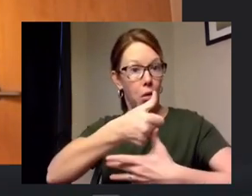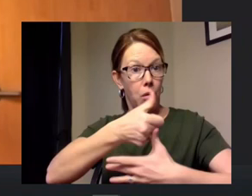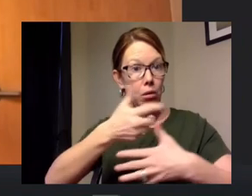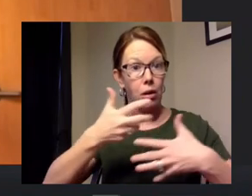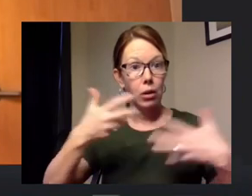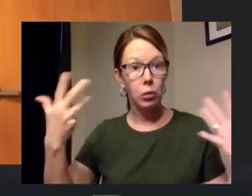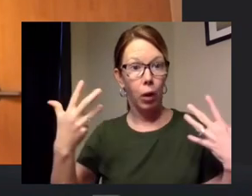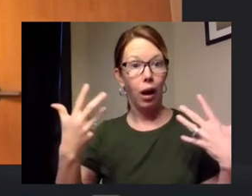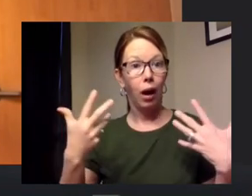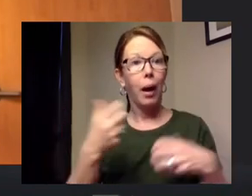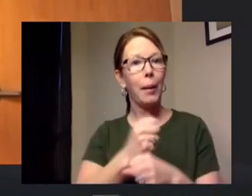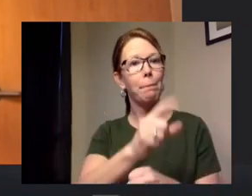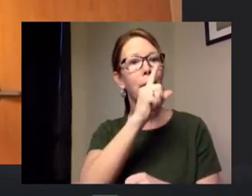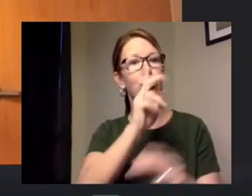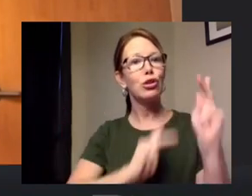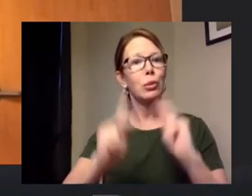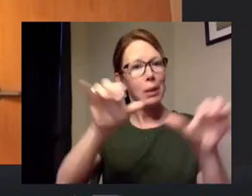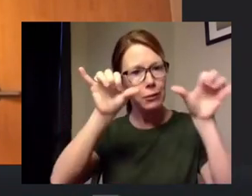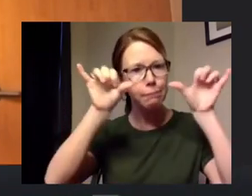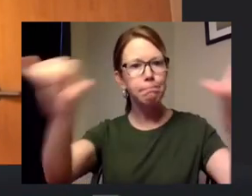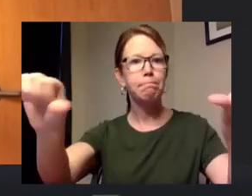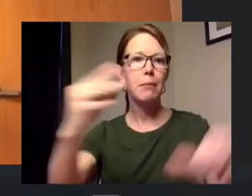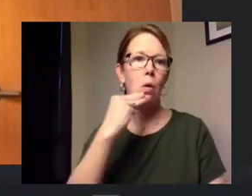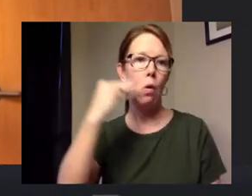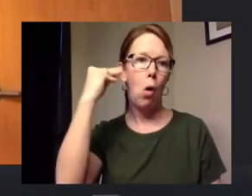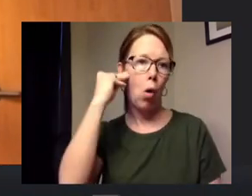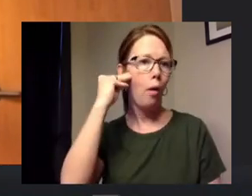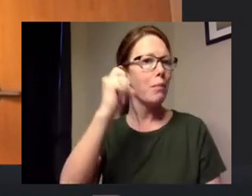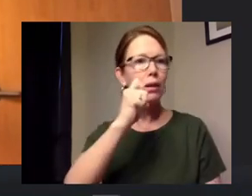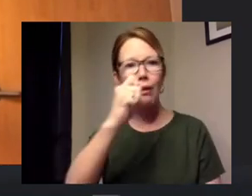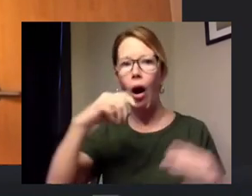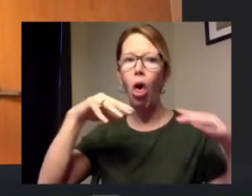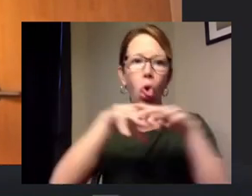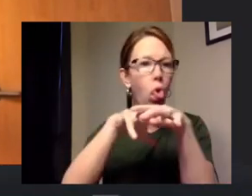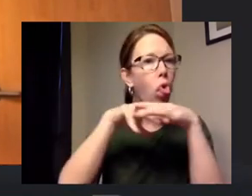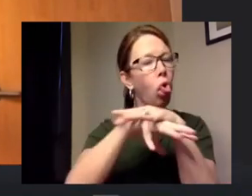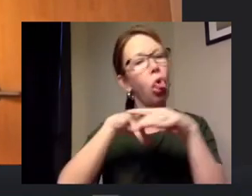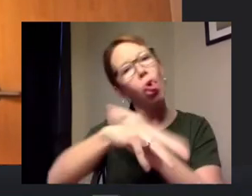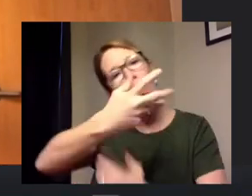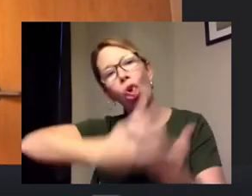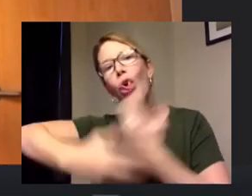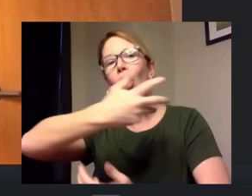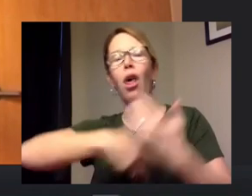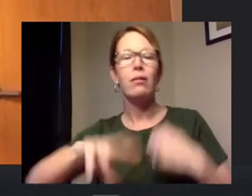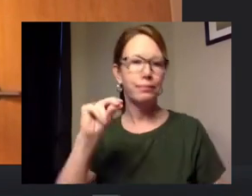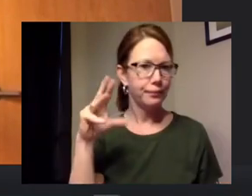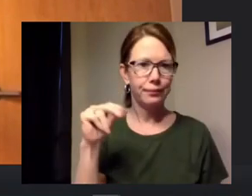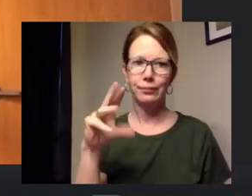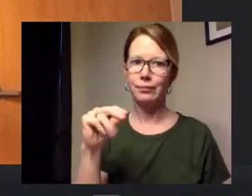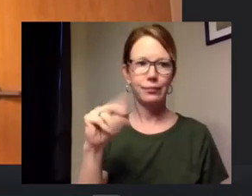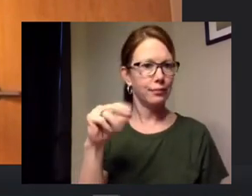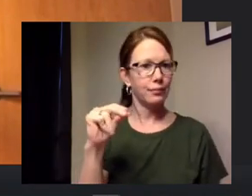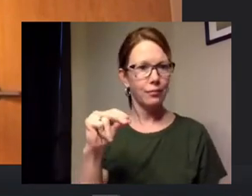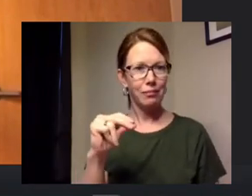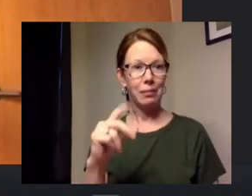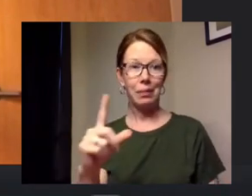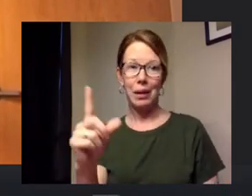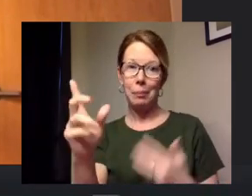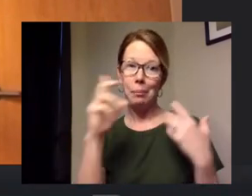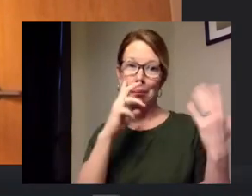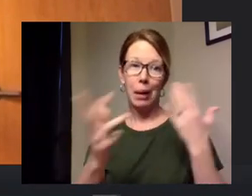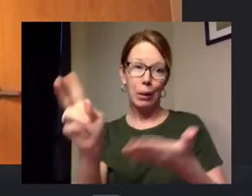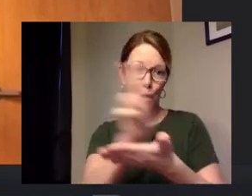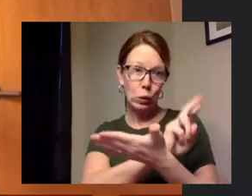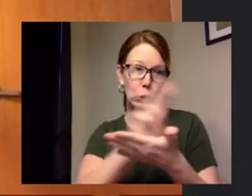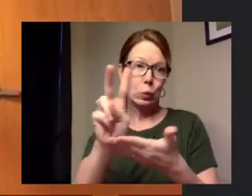people home keeping people away from one another we are looking at probably two weeks until the big